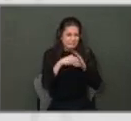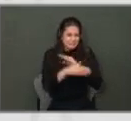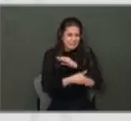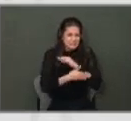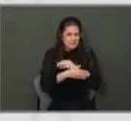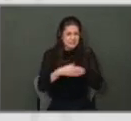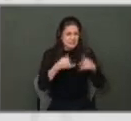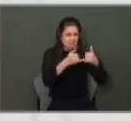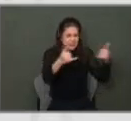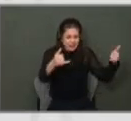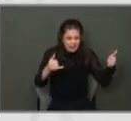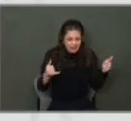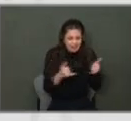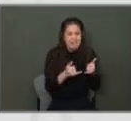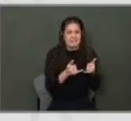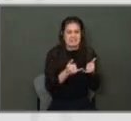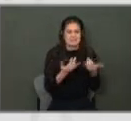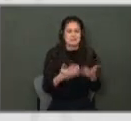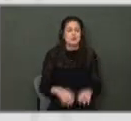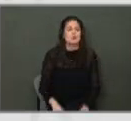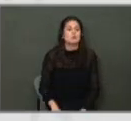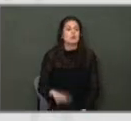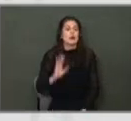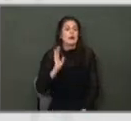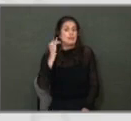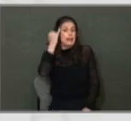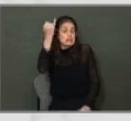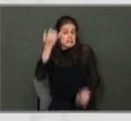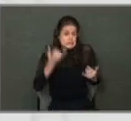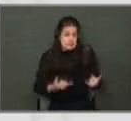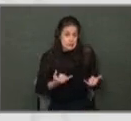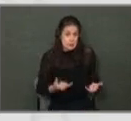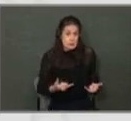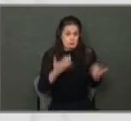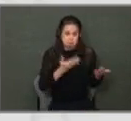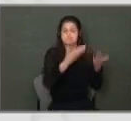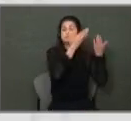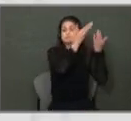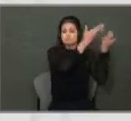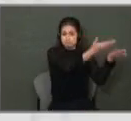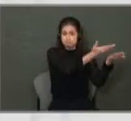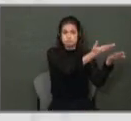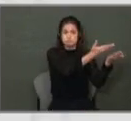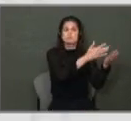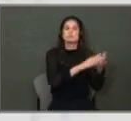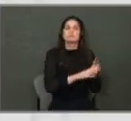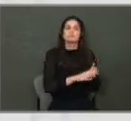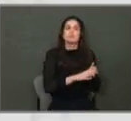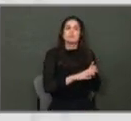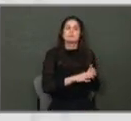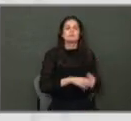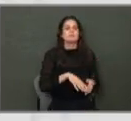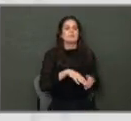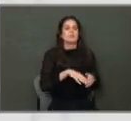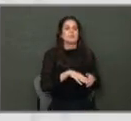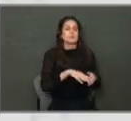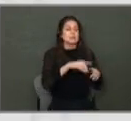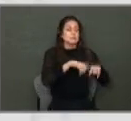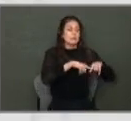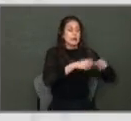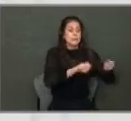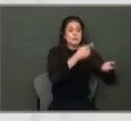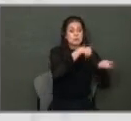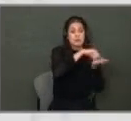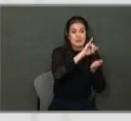And the notion that is proposed is that we'll credit that based on how we earn the